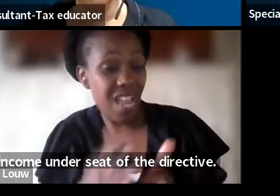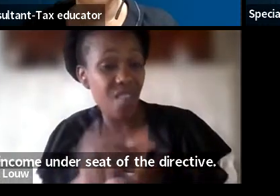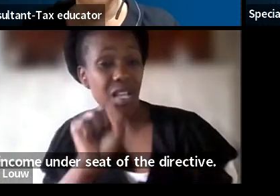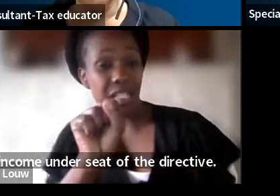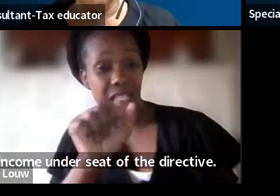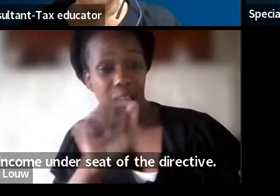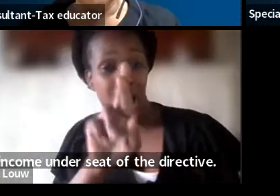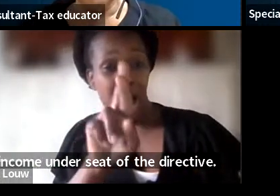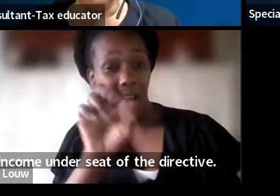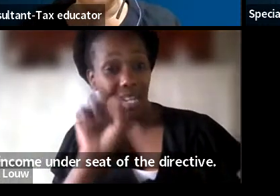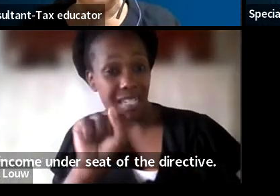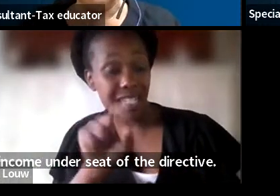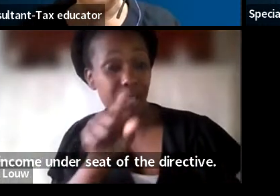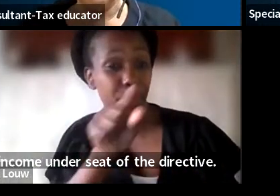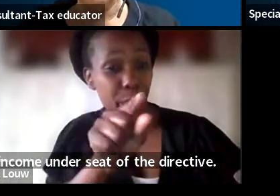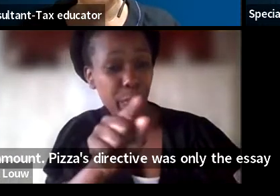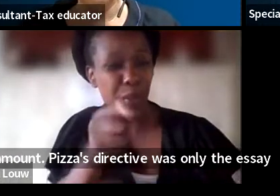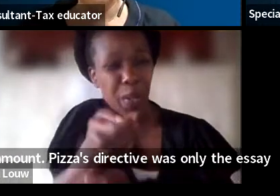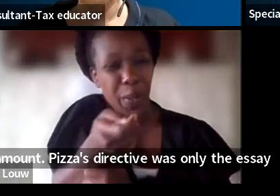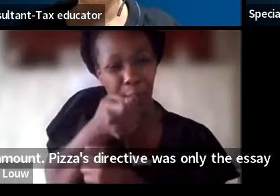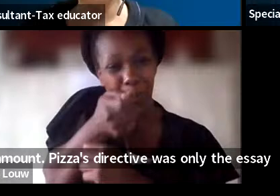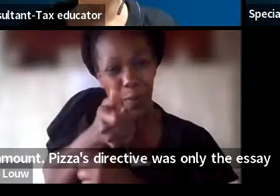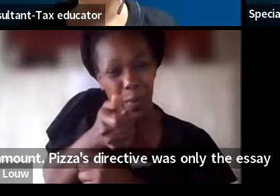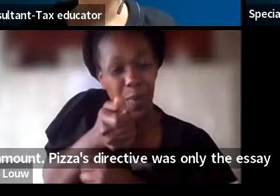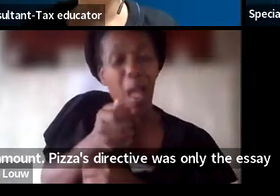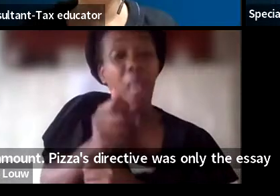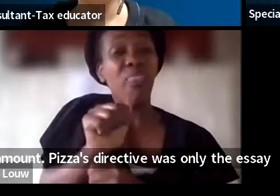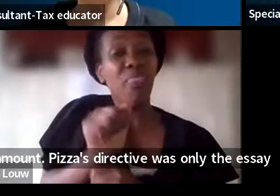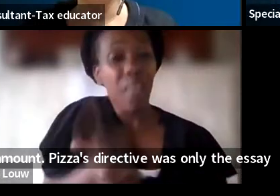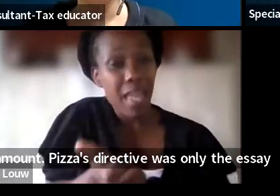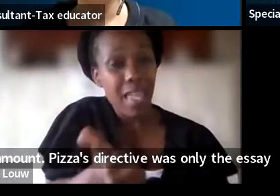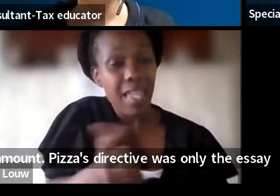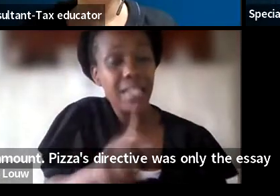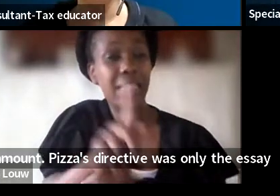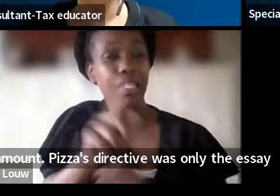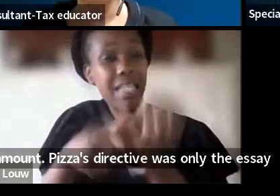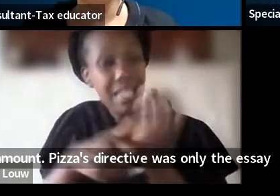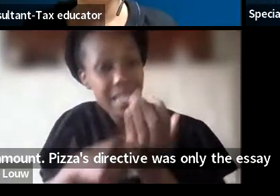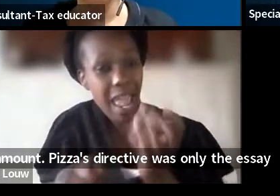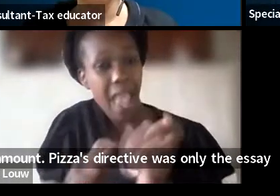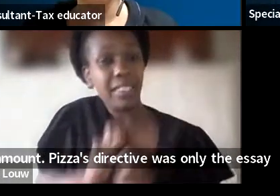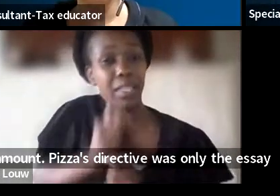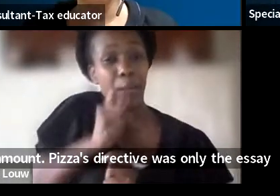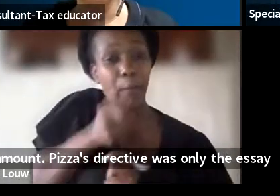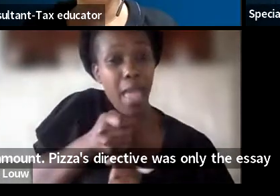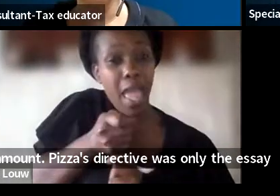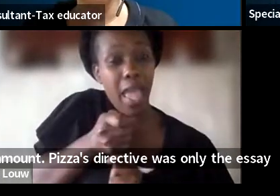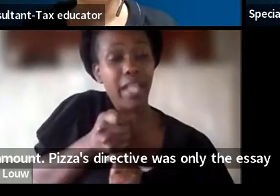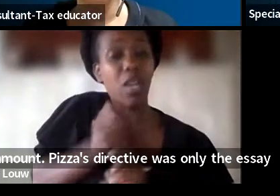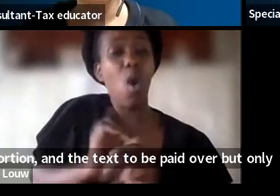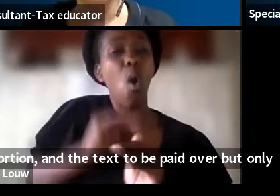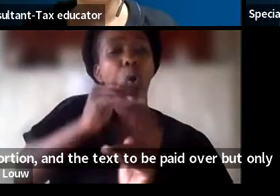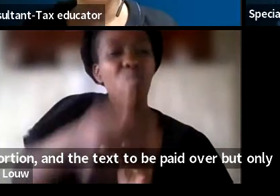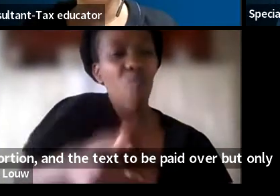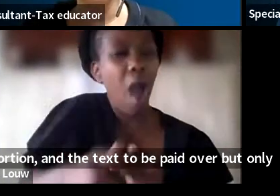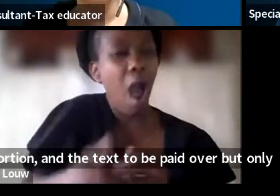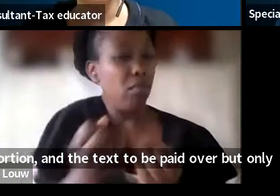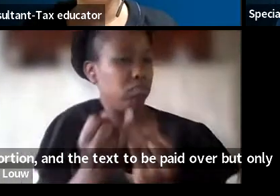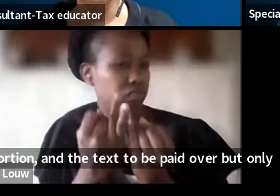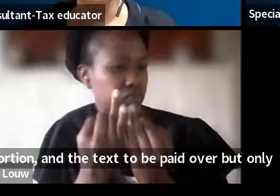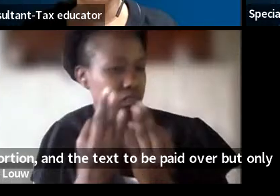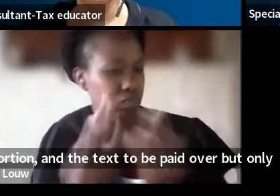SA source portion and the tax to be paid over were only calculated on the SA source. However,